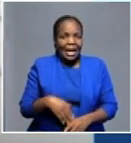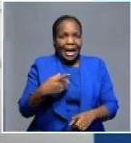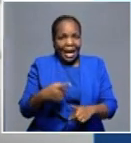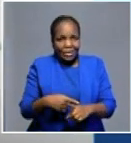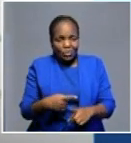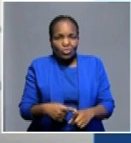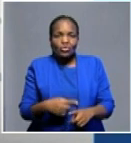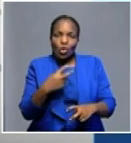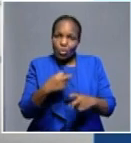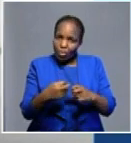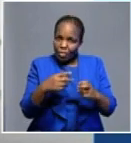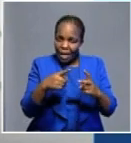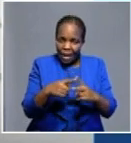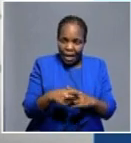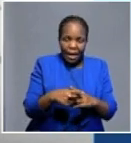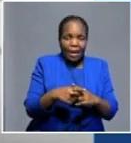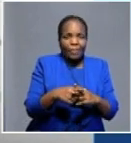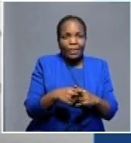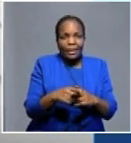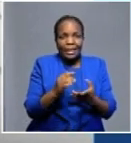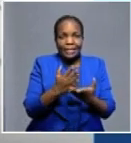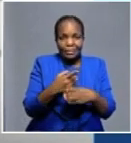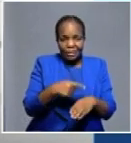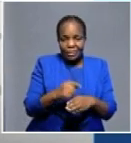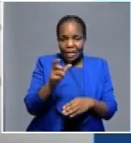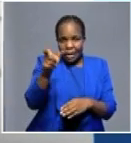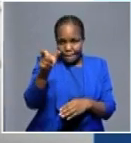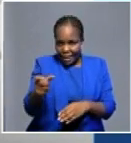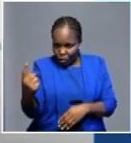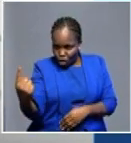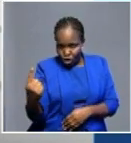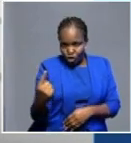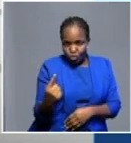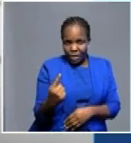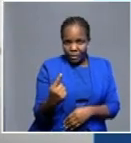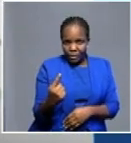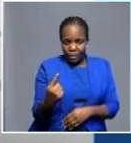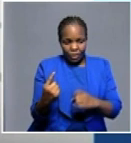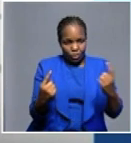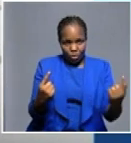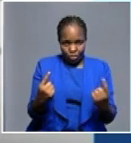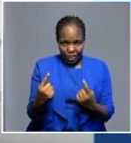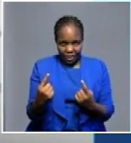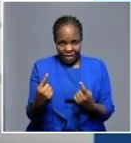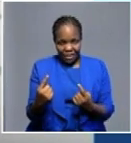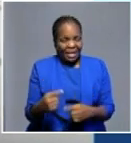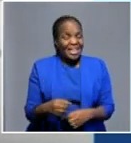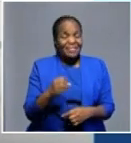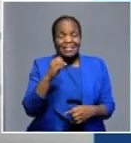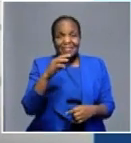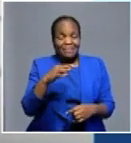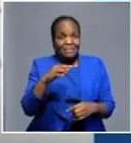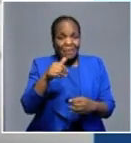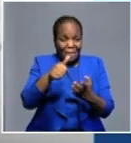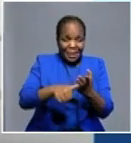passengers for reward, whereby, that's why I'm saying even if we can increase with 50 percent or with 100 percent,